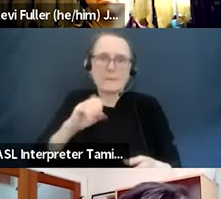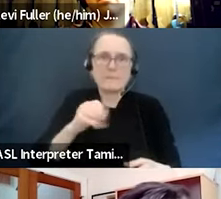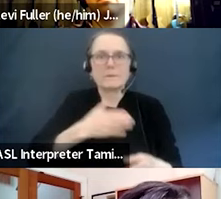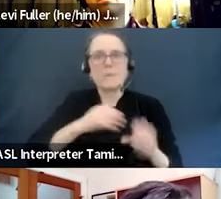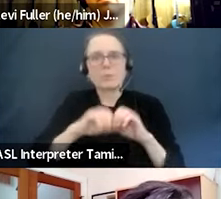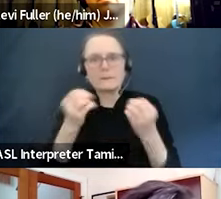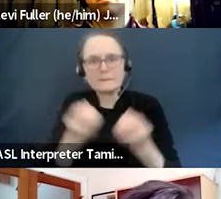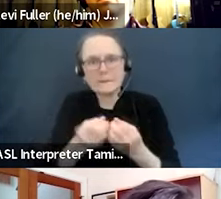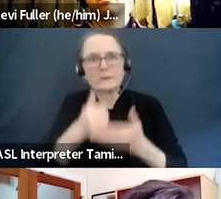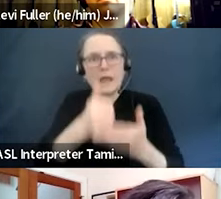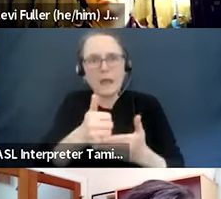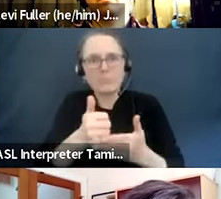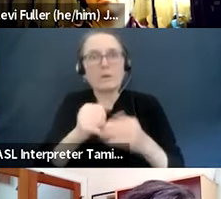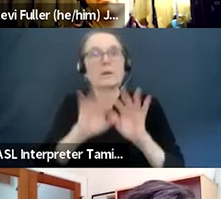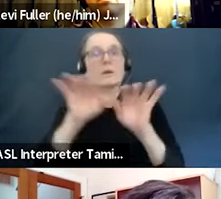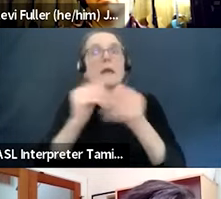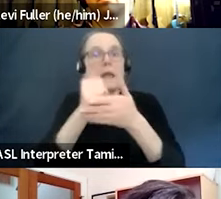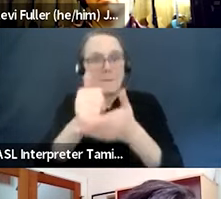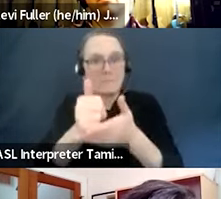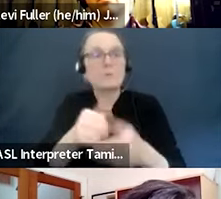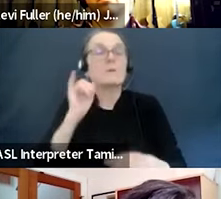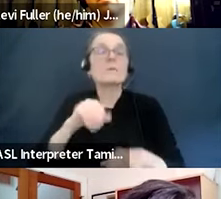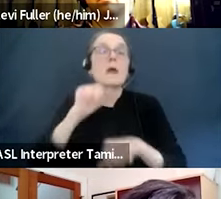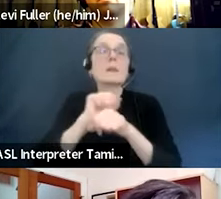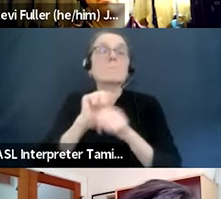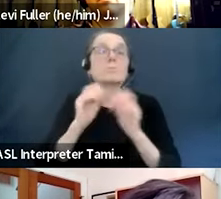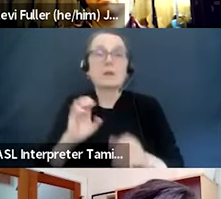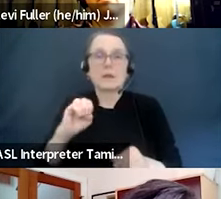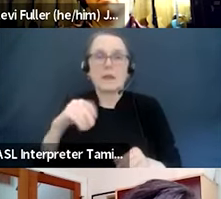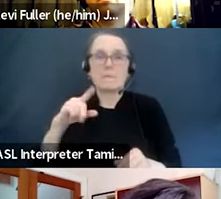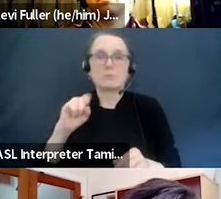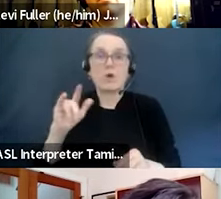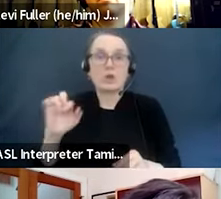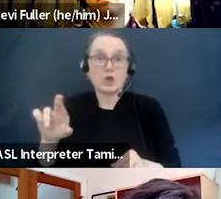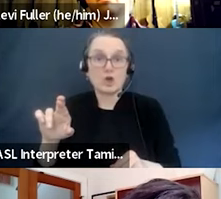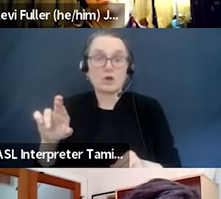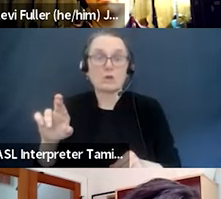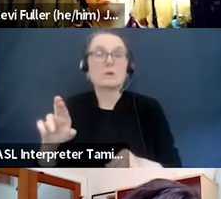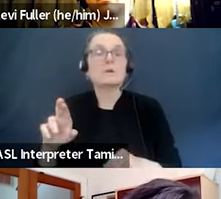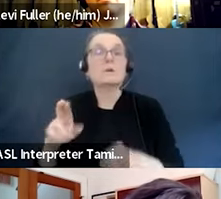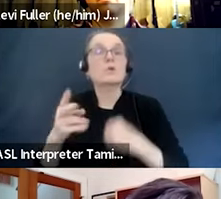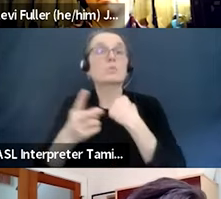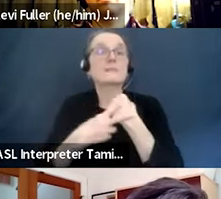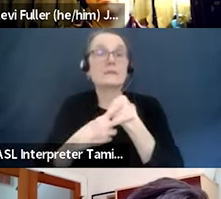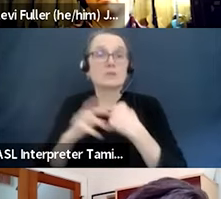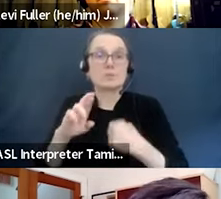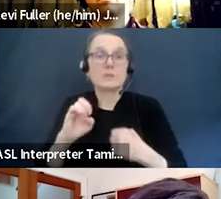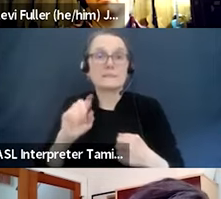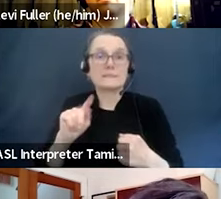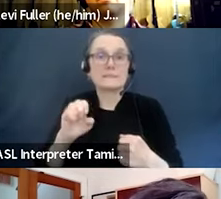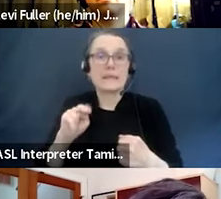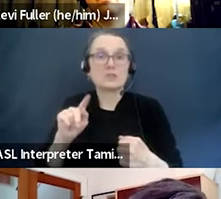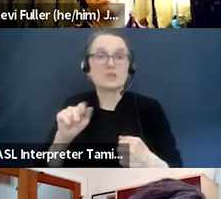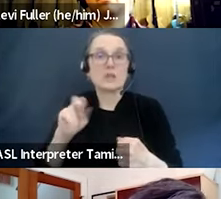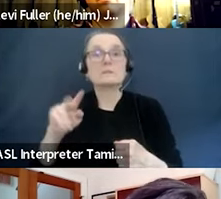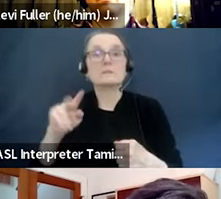Employer Retention Tax Credit, which expired at the end of 2021, but I know for many organizations was incredibly helpful